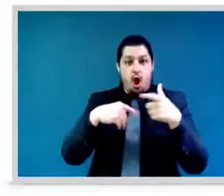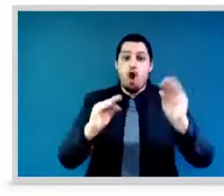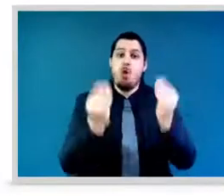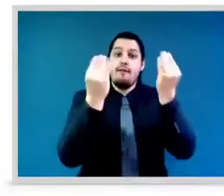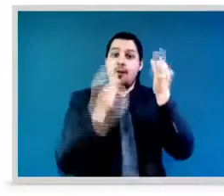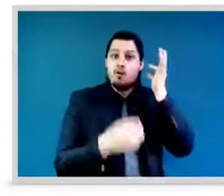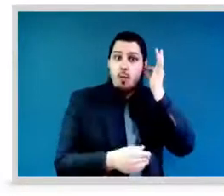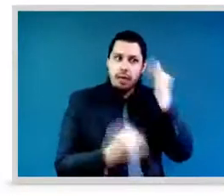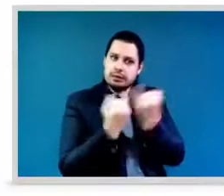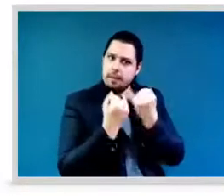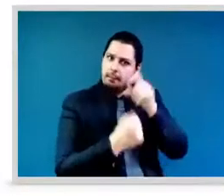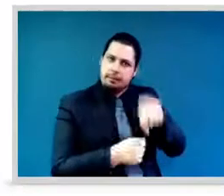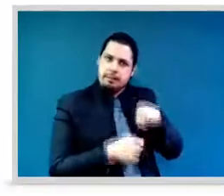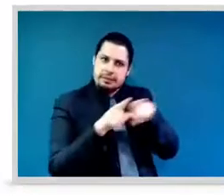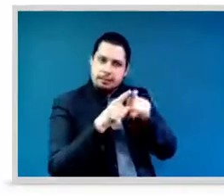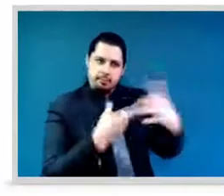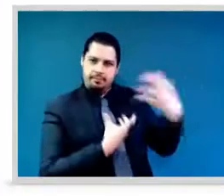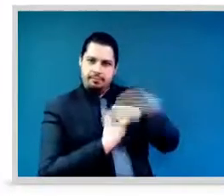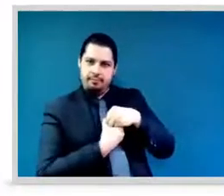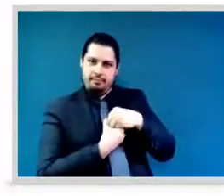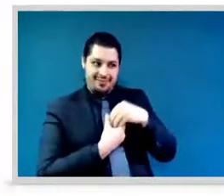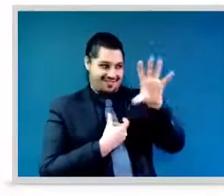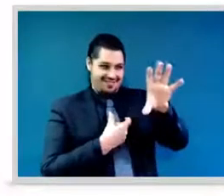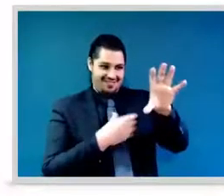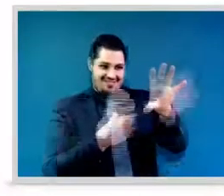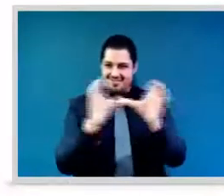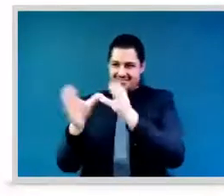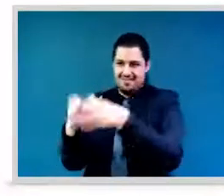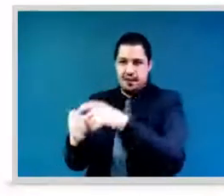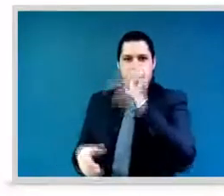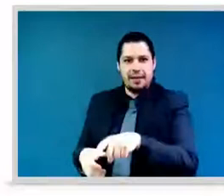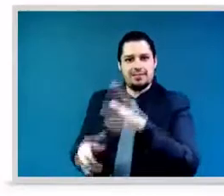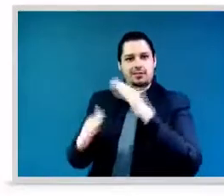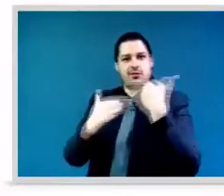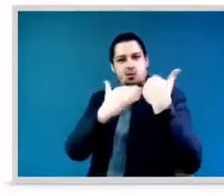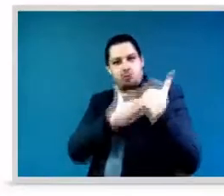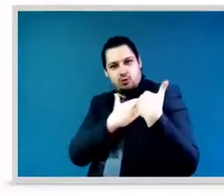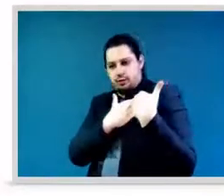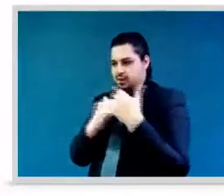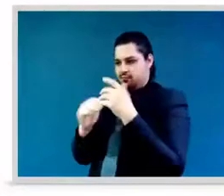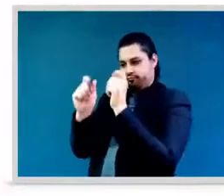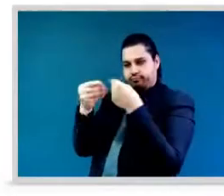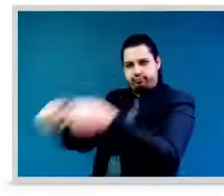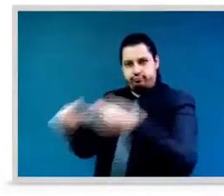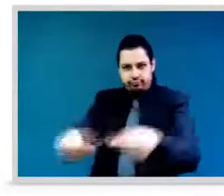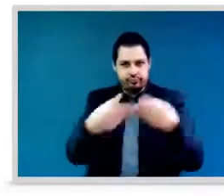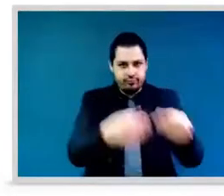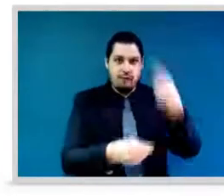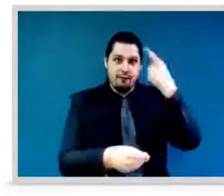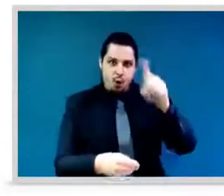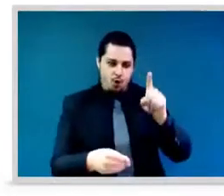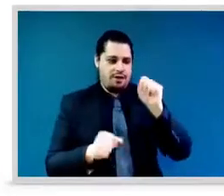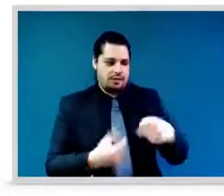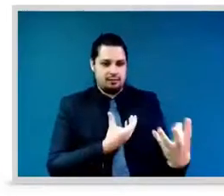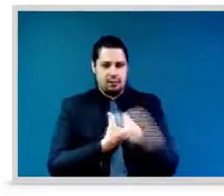of those of us who are in position is in order to make sure that we are not the first and the